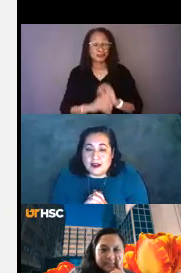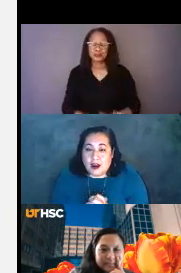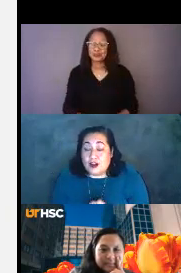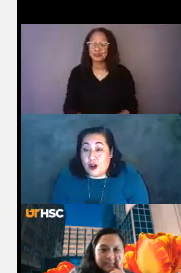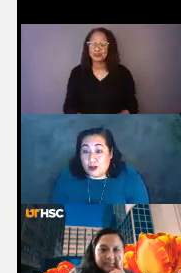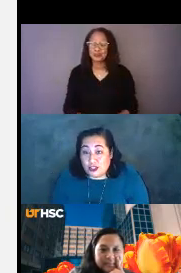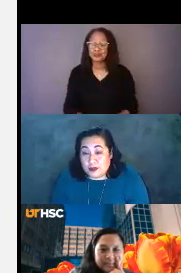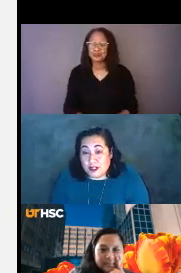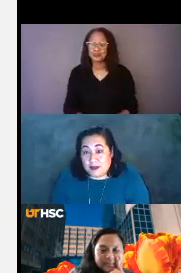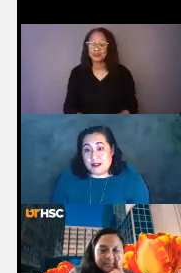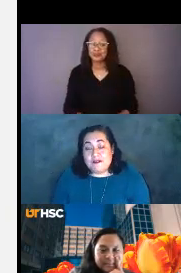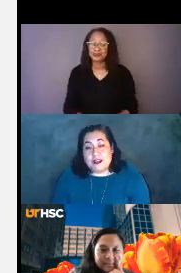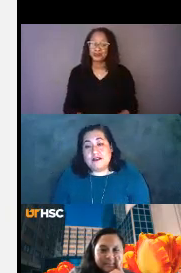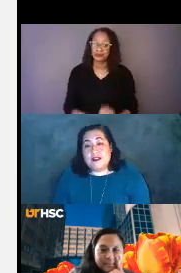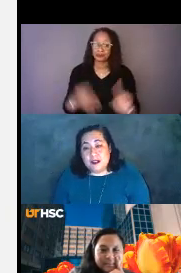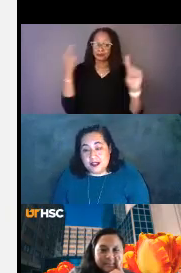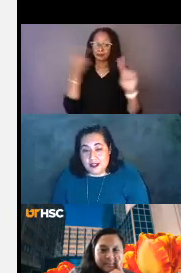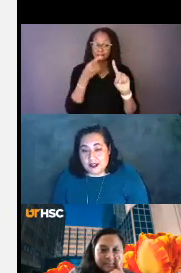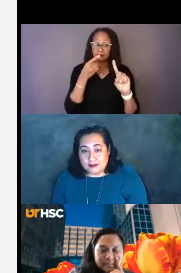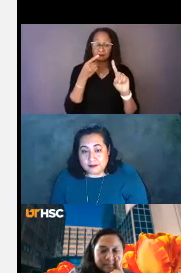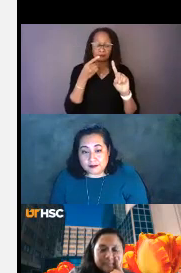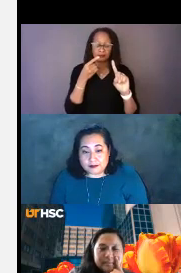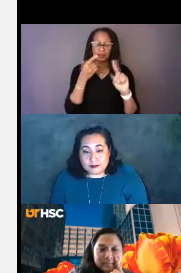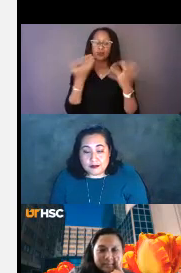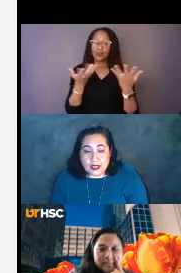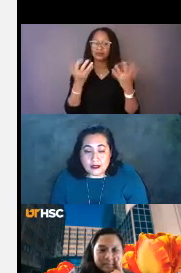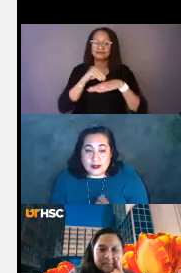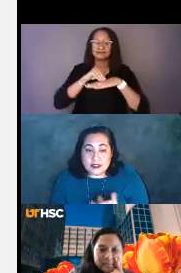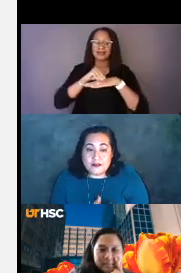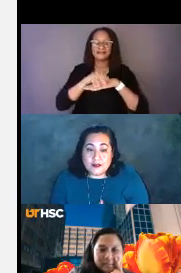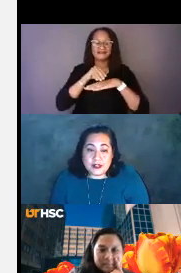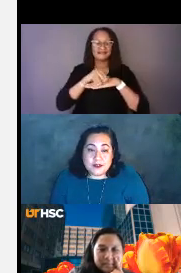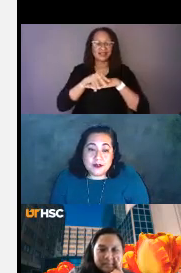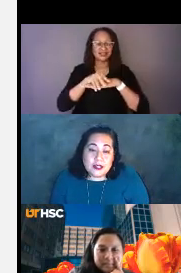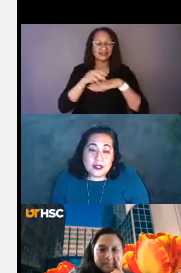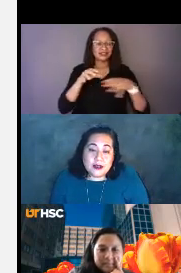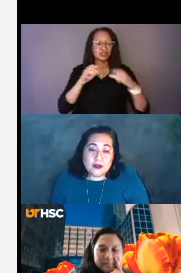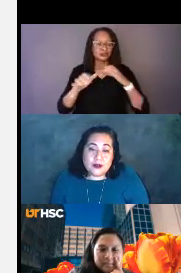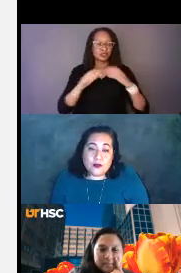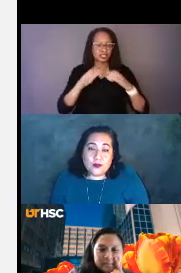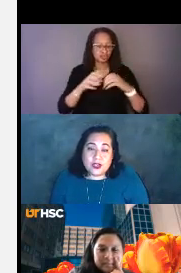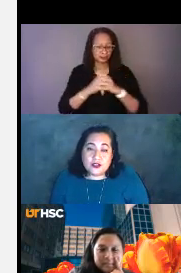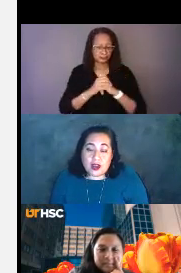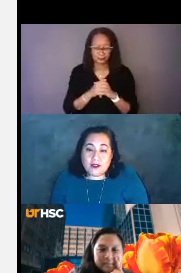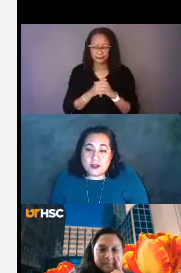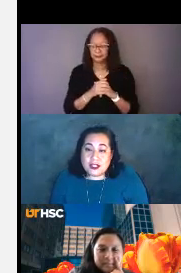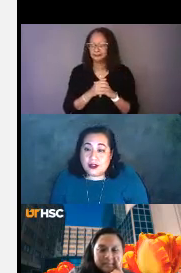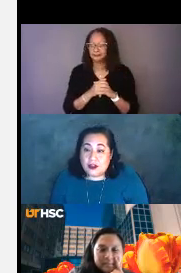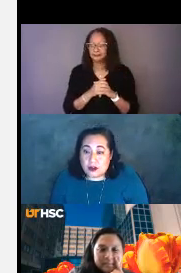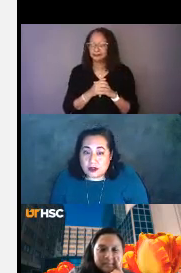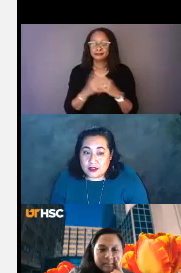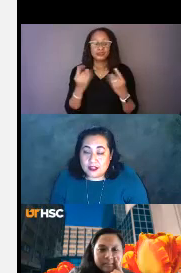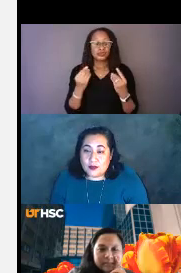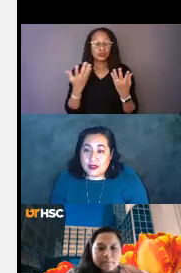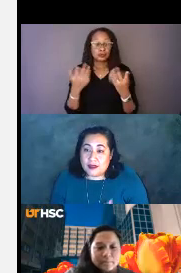Our goal should be to be an effective communicator. And so as an effective communicator, we strive to achieve our